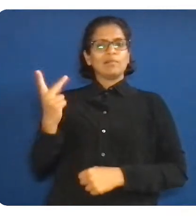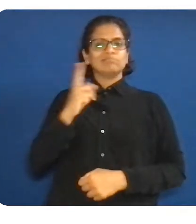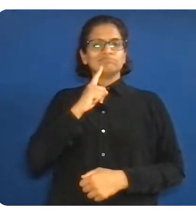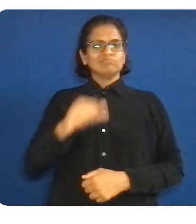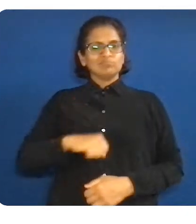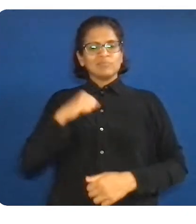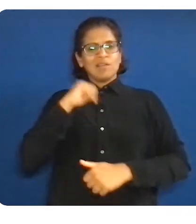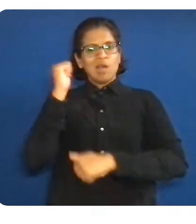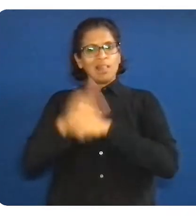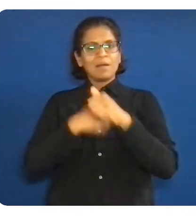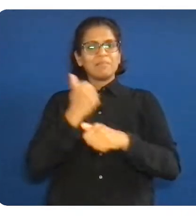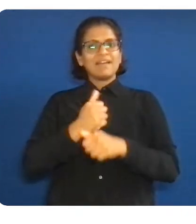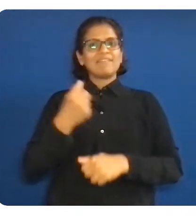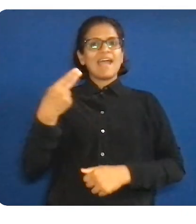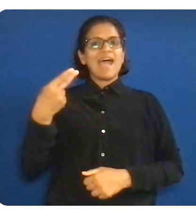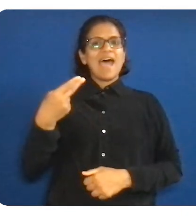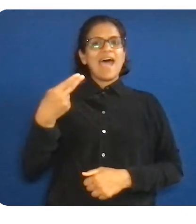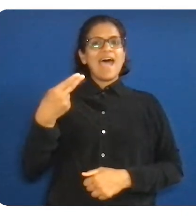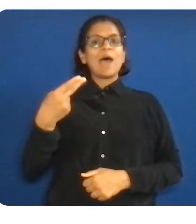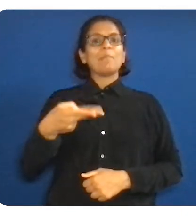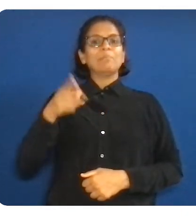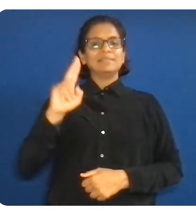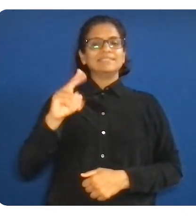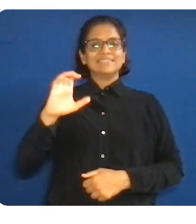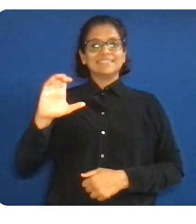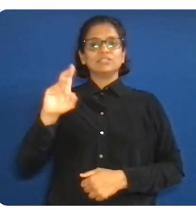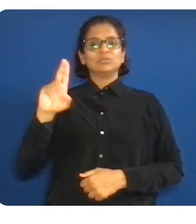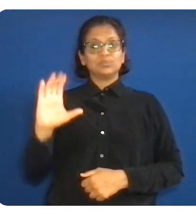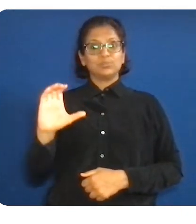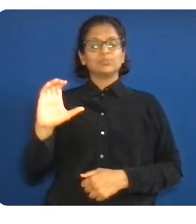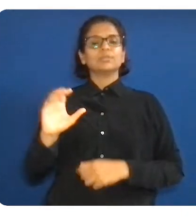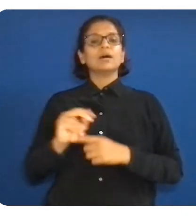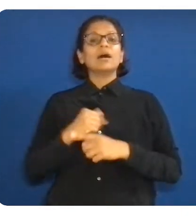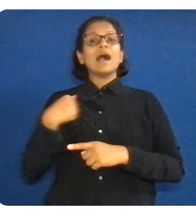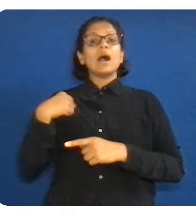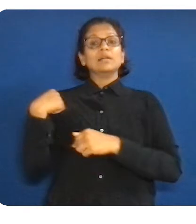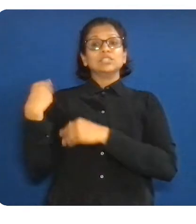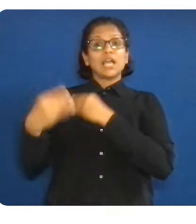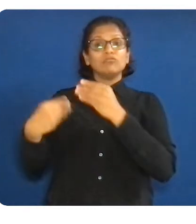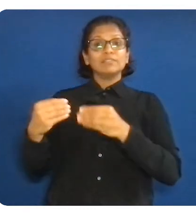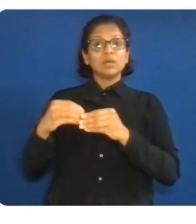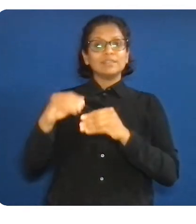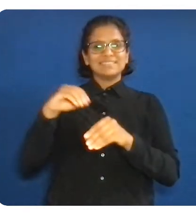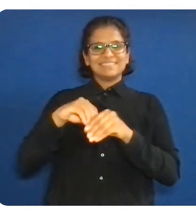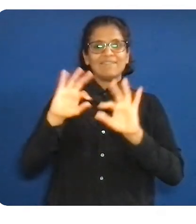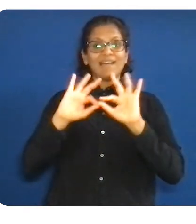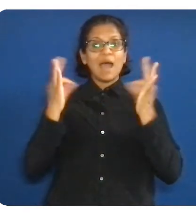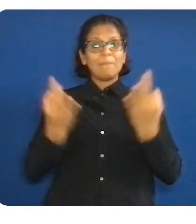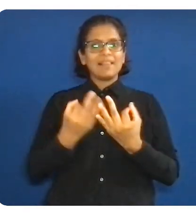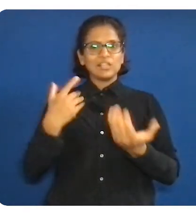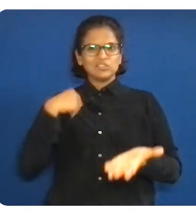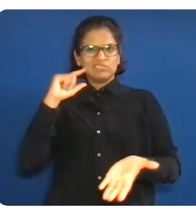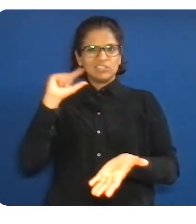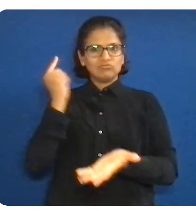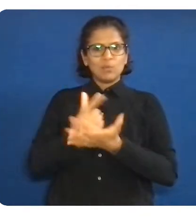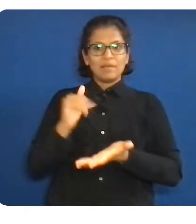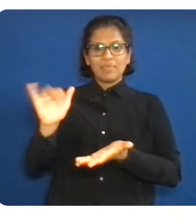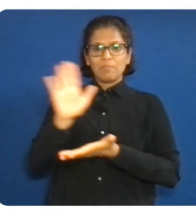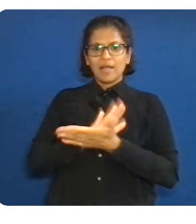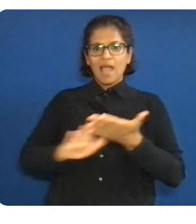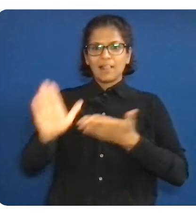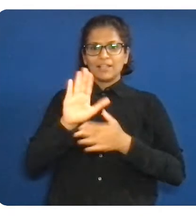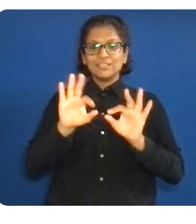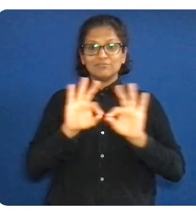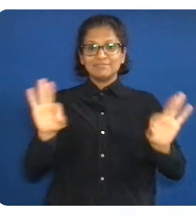first generation in our family to bring home a college degree, which I earned at a historically black university, Hampton